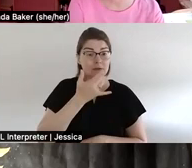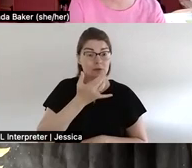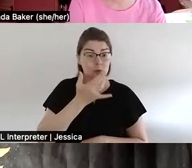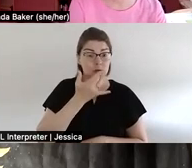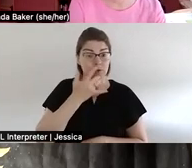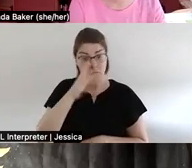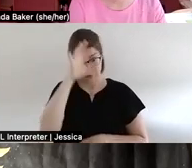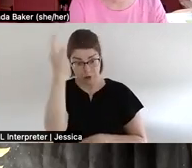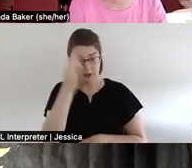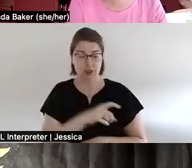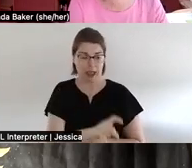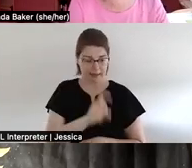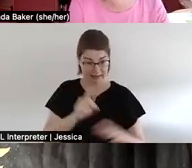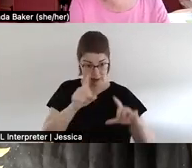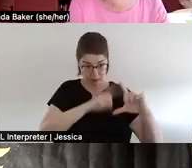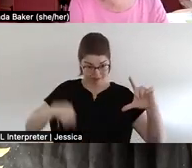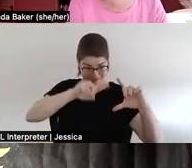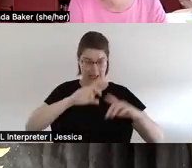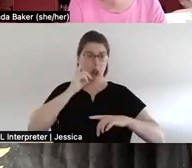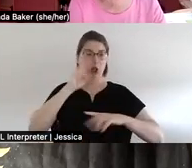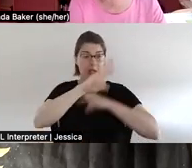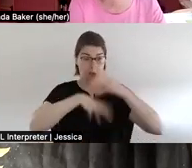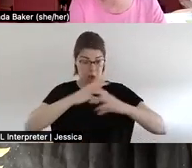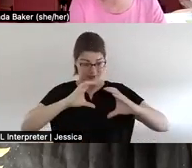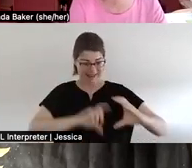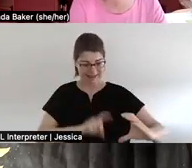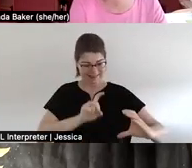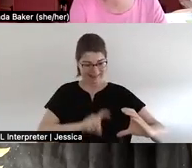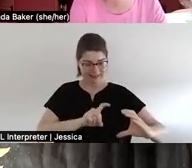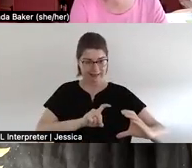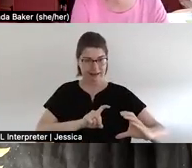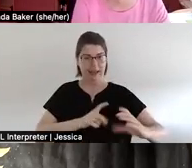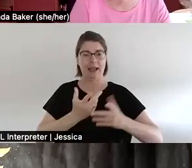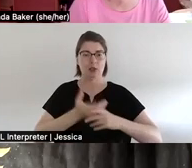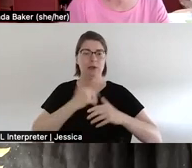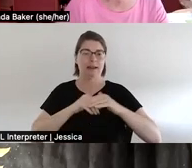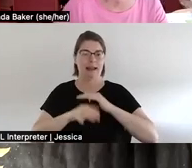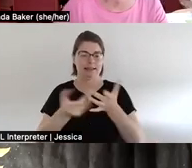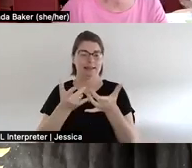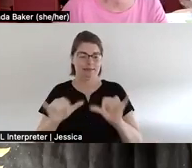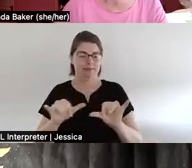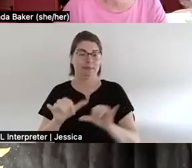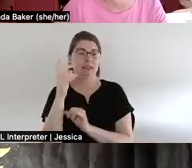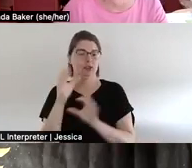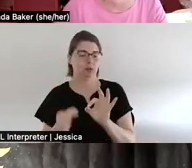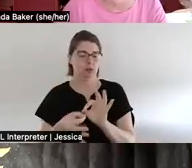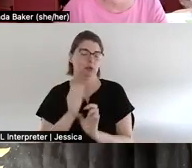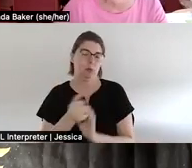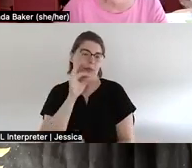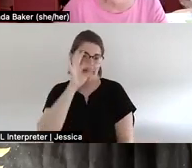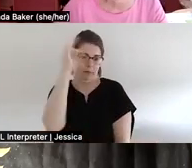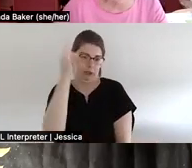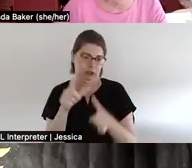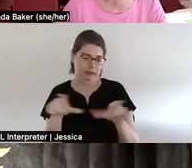icon at the bottom of your screen to access the simultaneous interpretation in French.